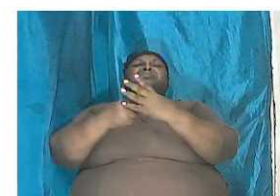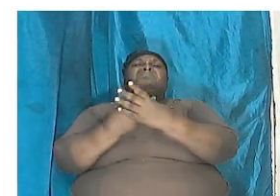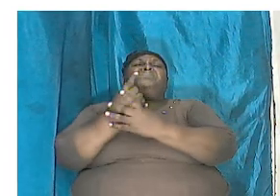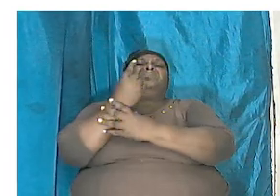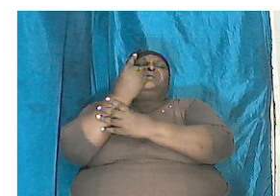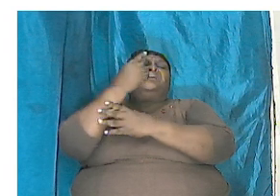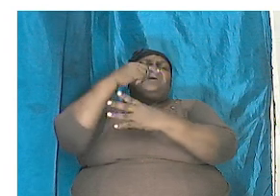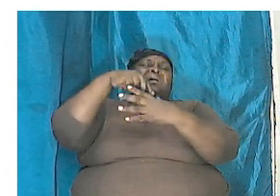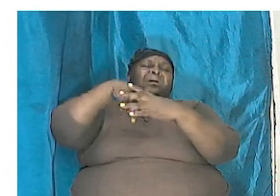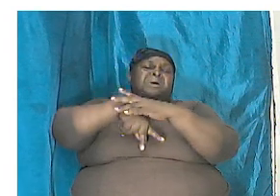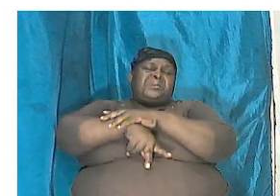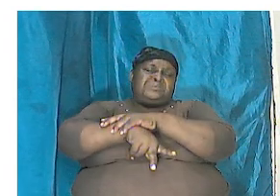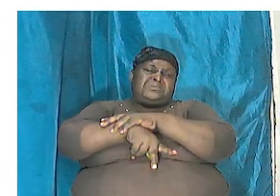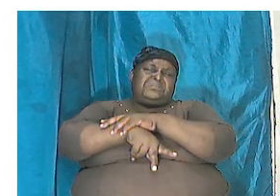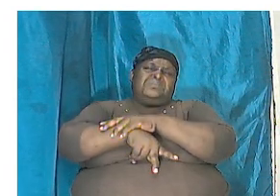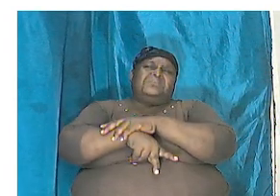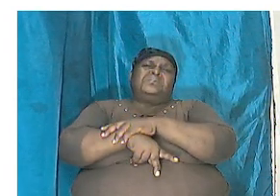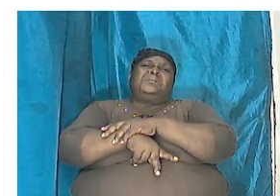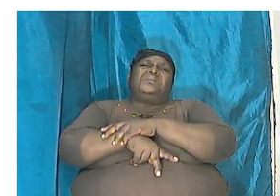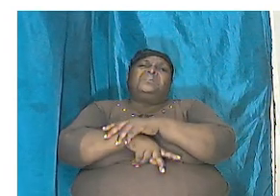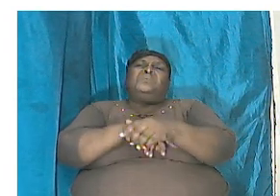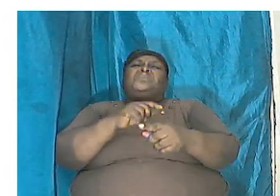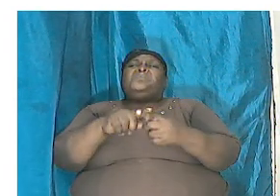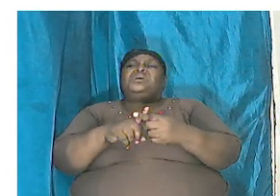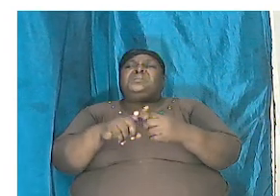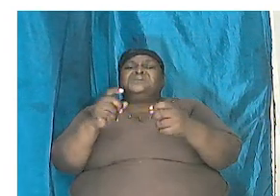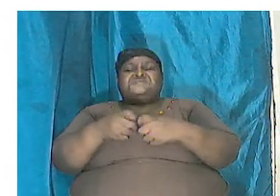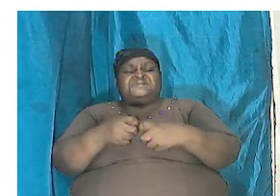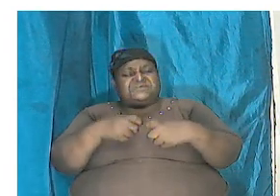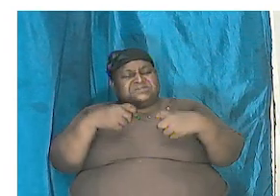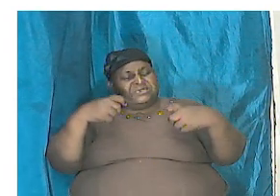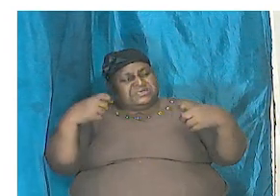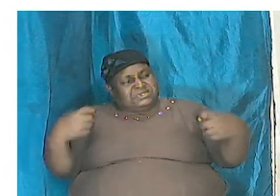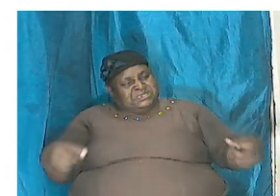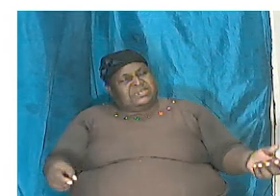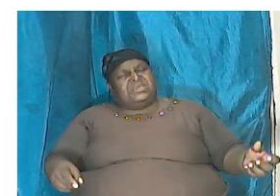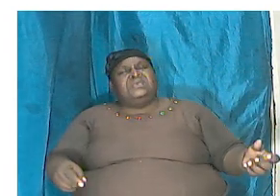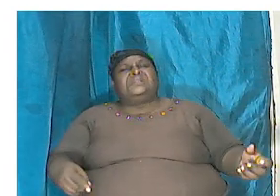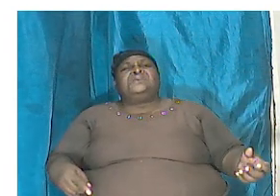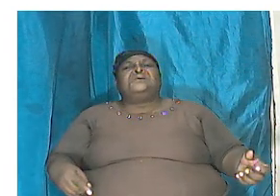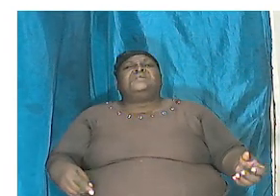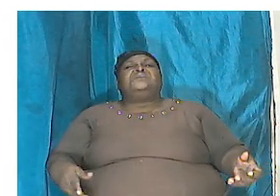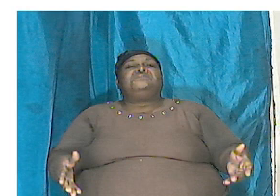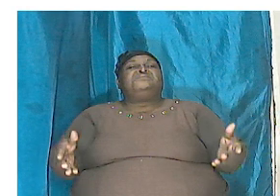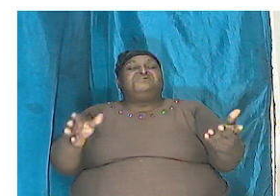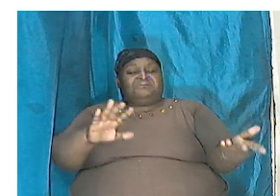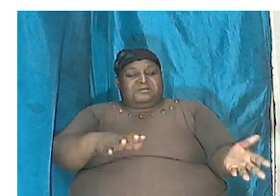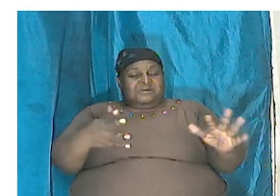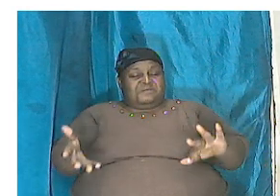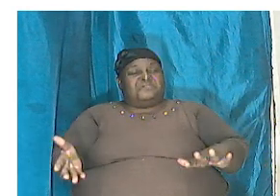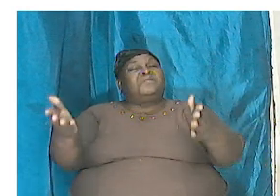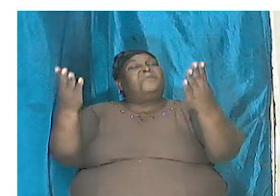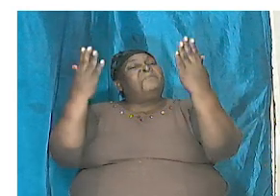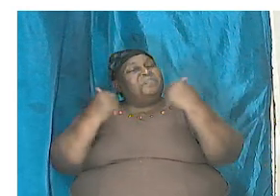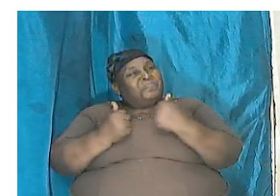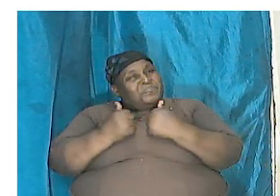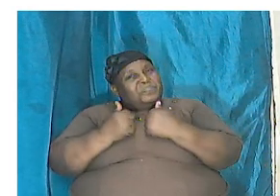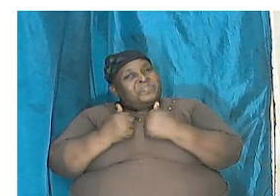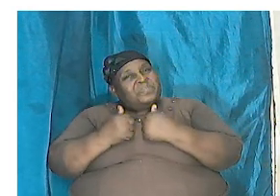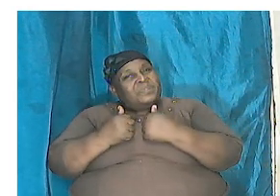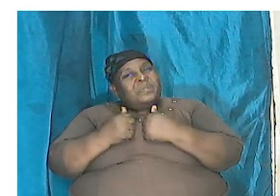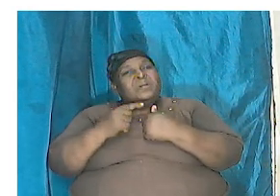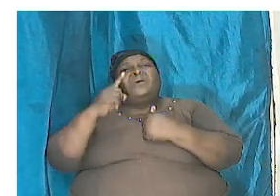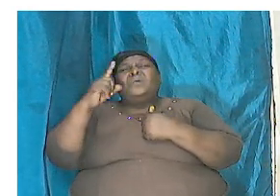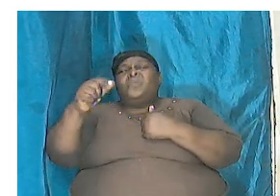sin only after sin did death come right wherefore as by